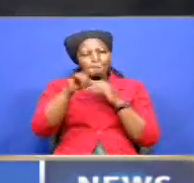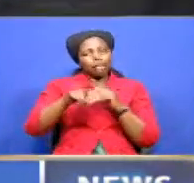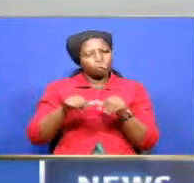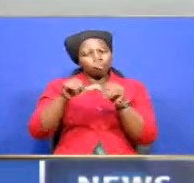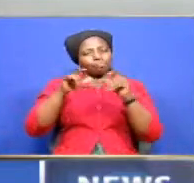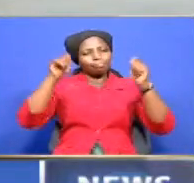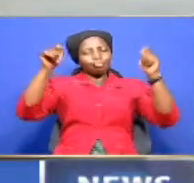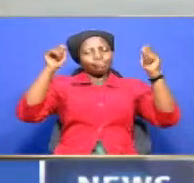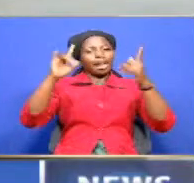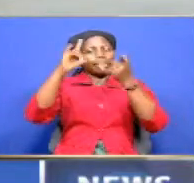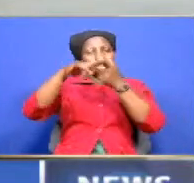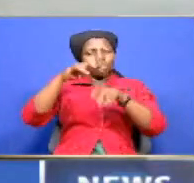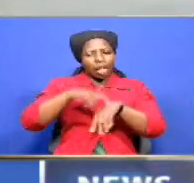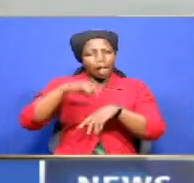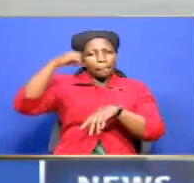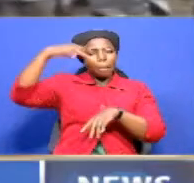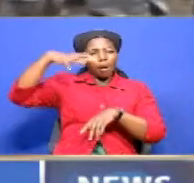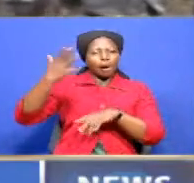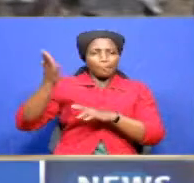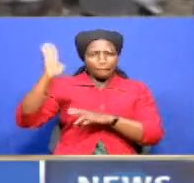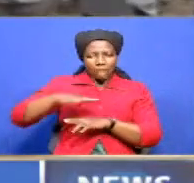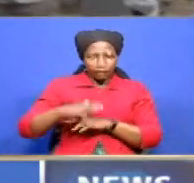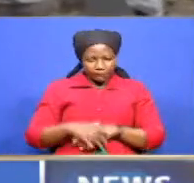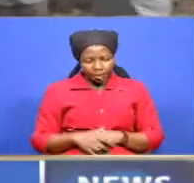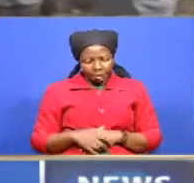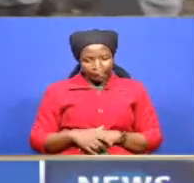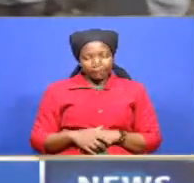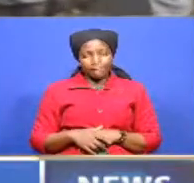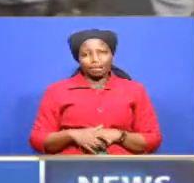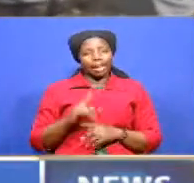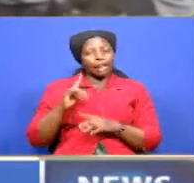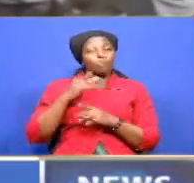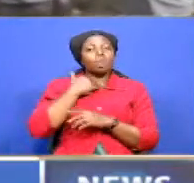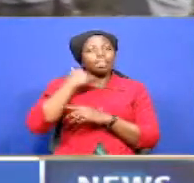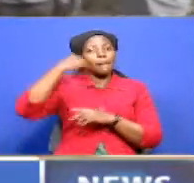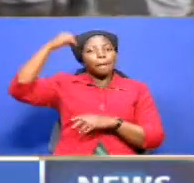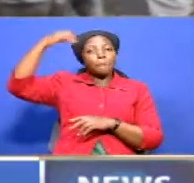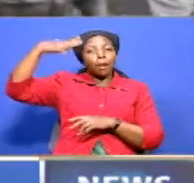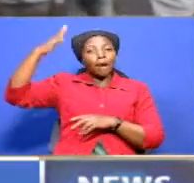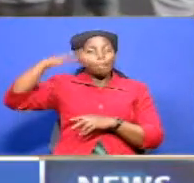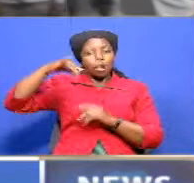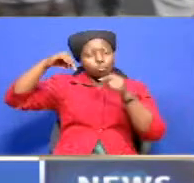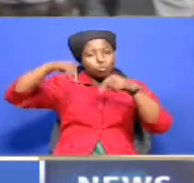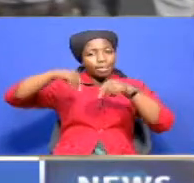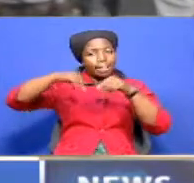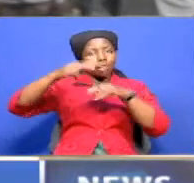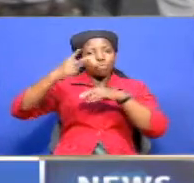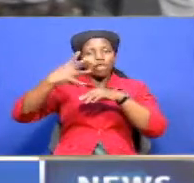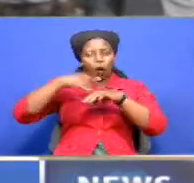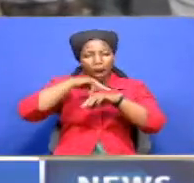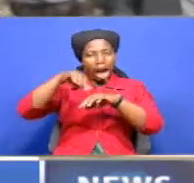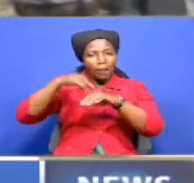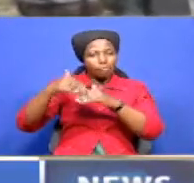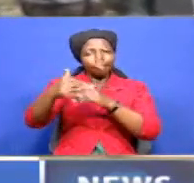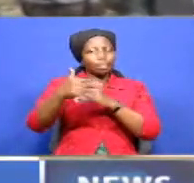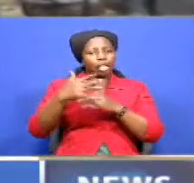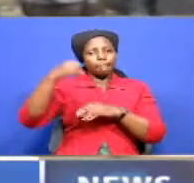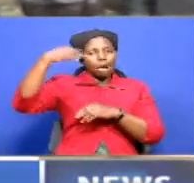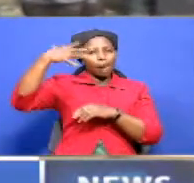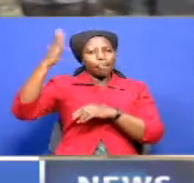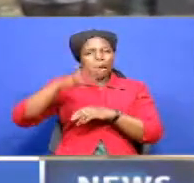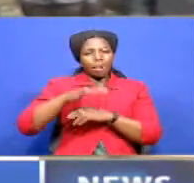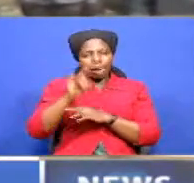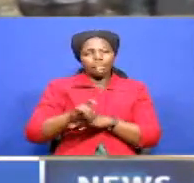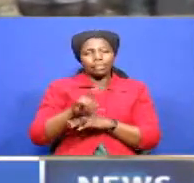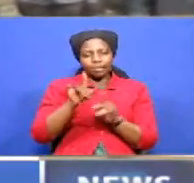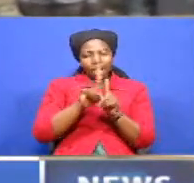until power is reinstated okay power to release a little within 24 hours your moto erudy since